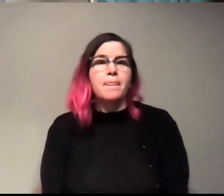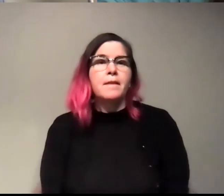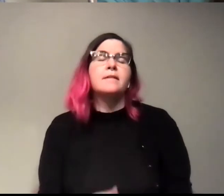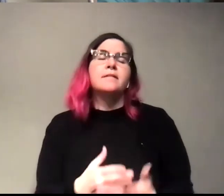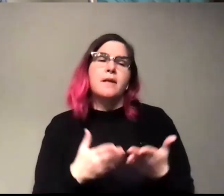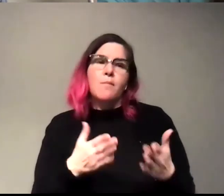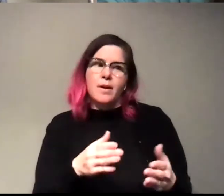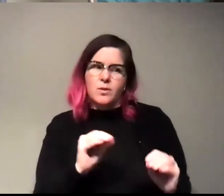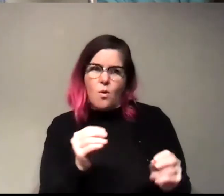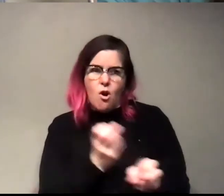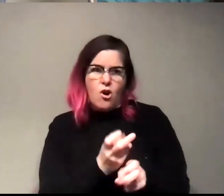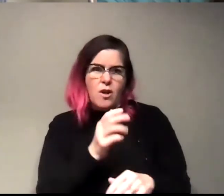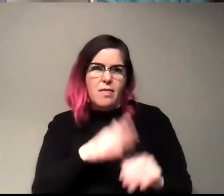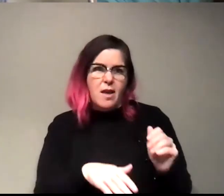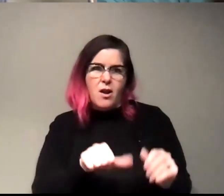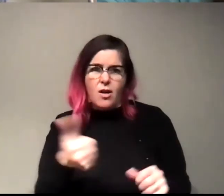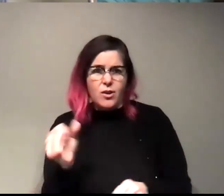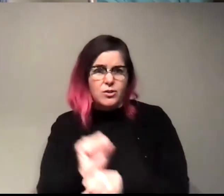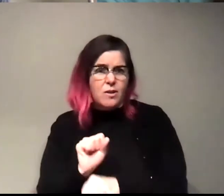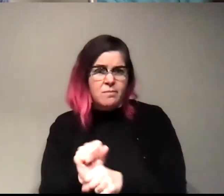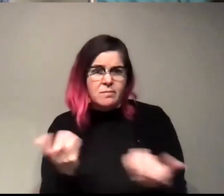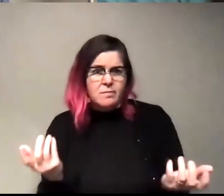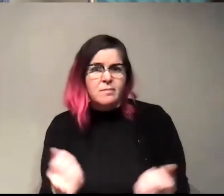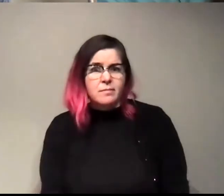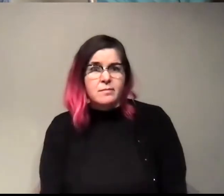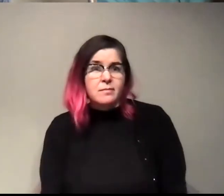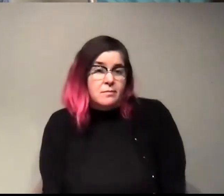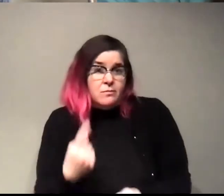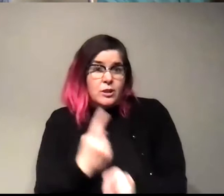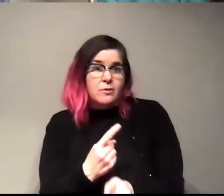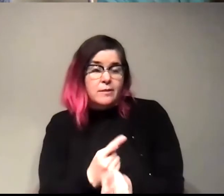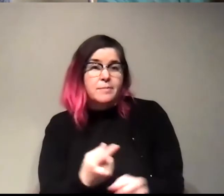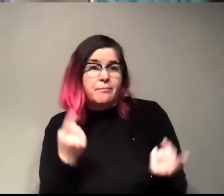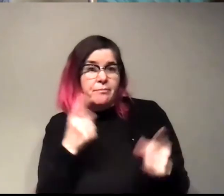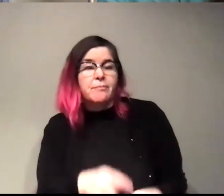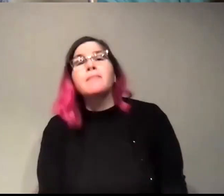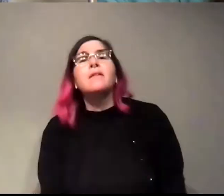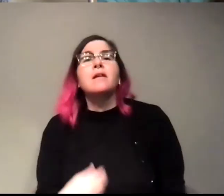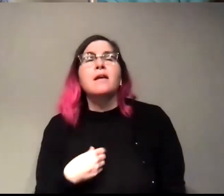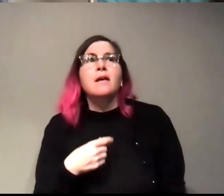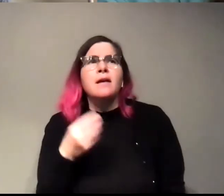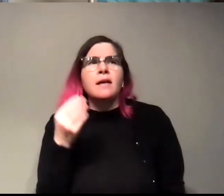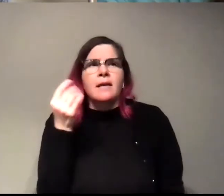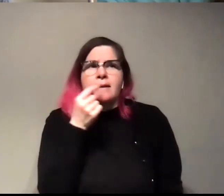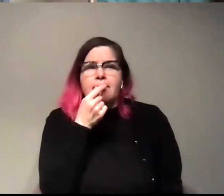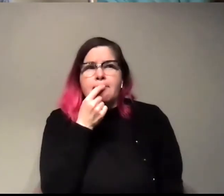any harder than doing a lot of other things. Like, that's right. Um, you know, and I think if you, you know,